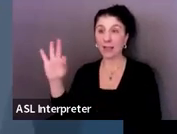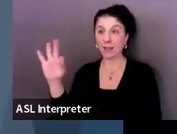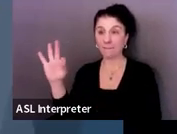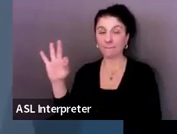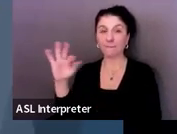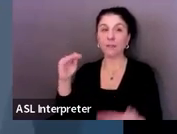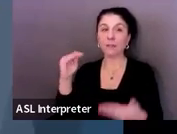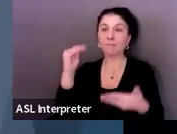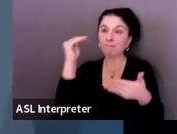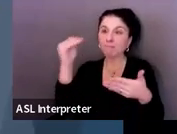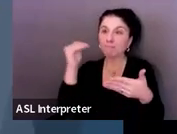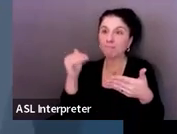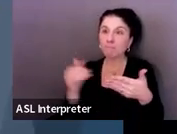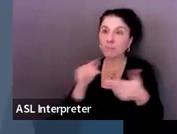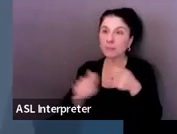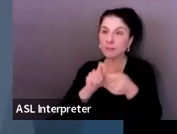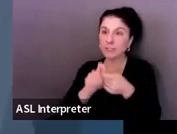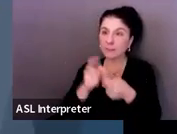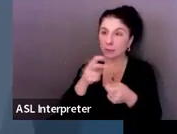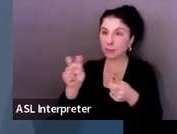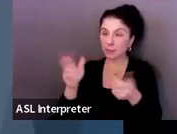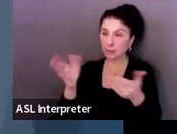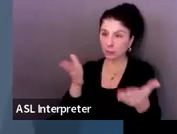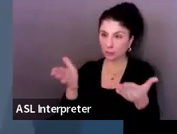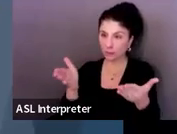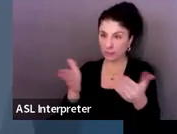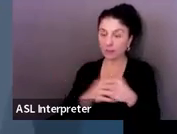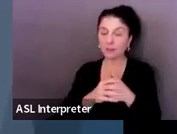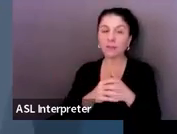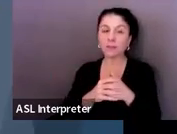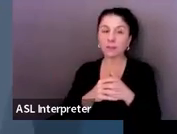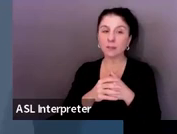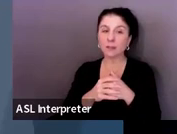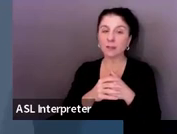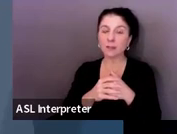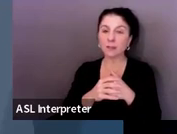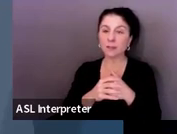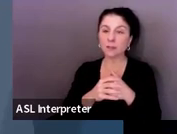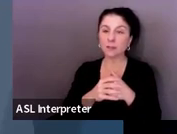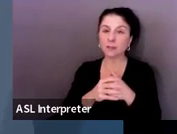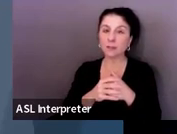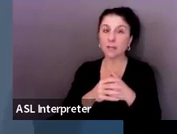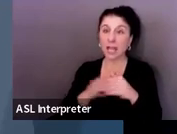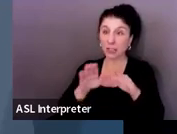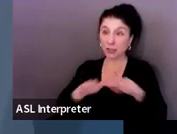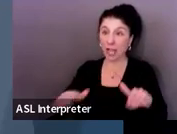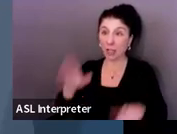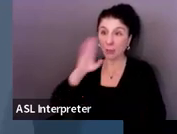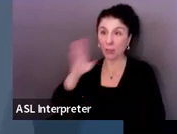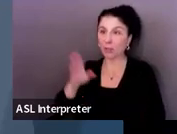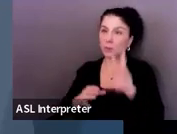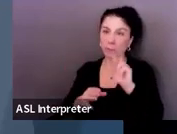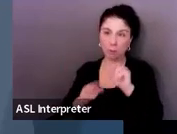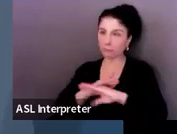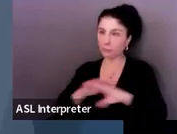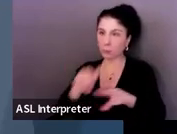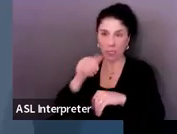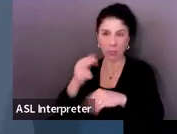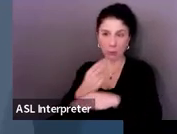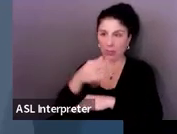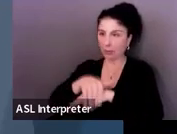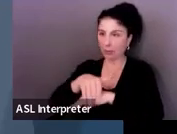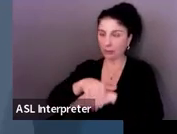and it would be not those child will statements. We give guidance to